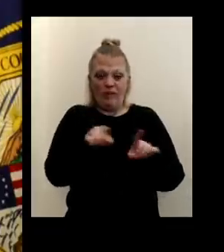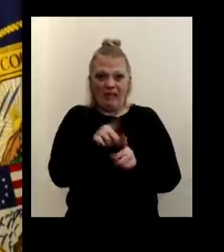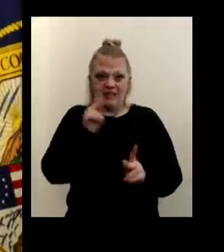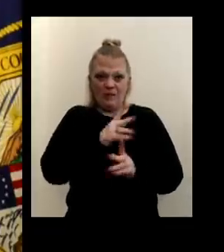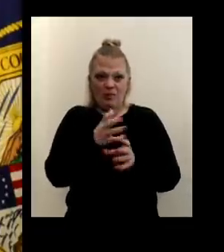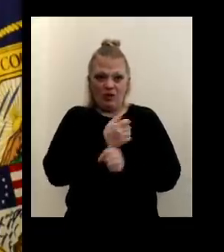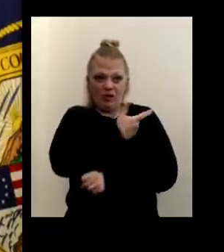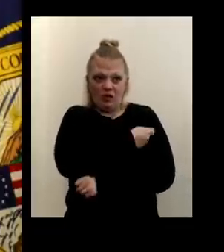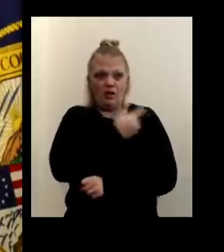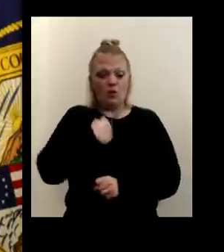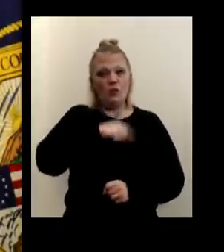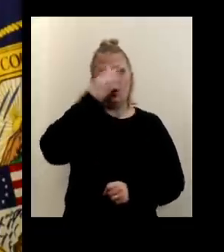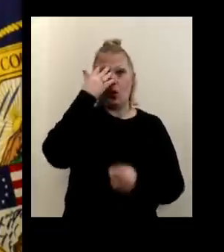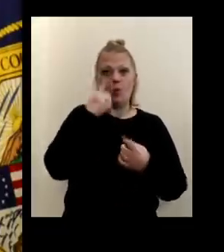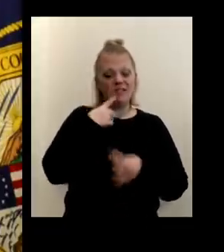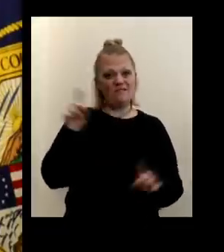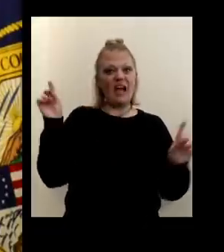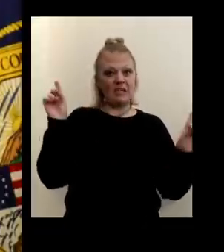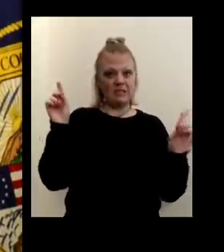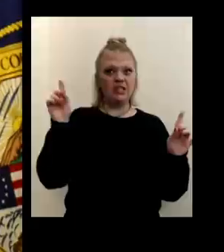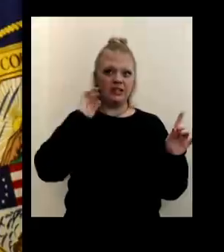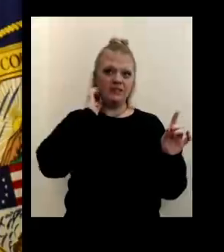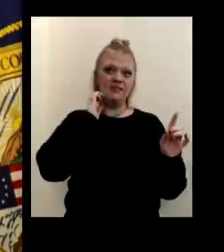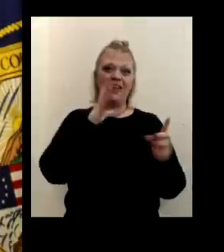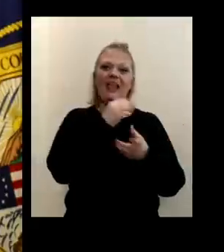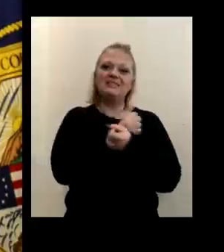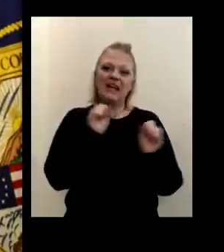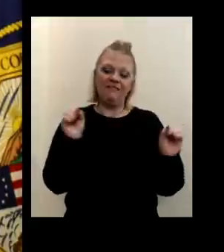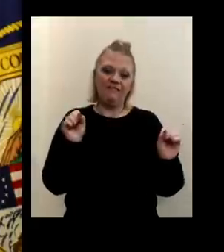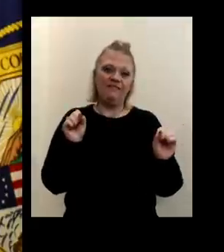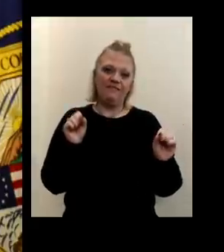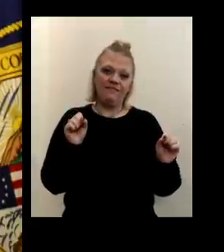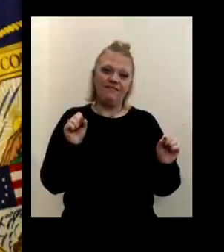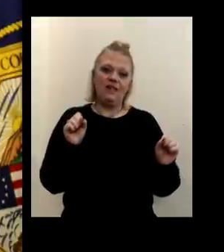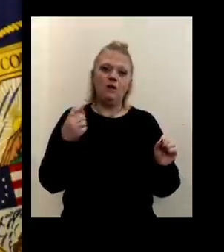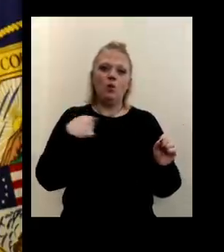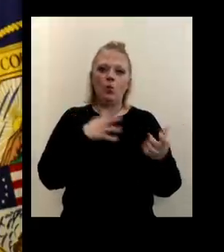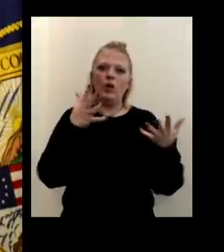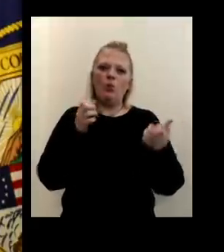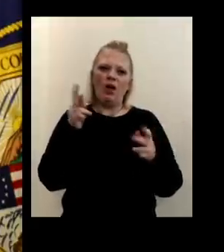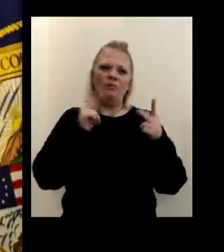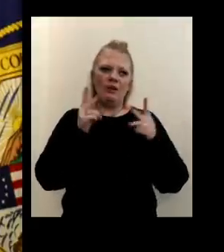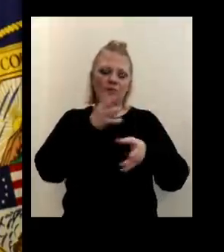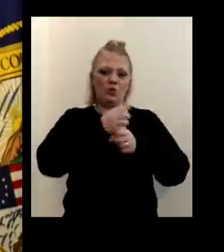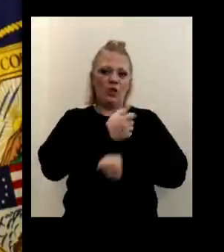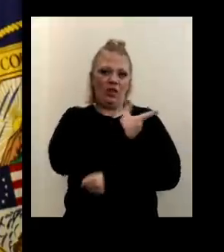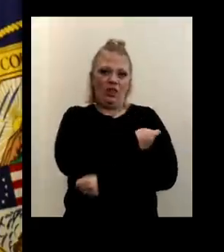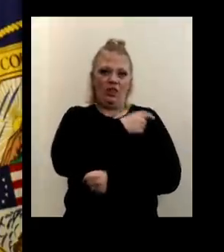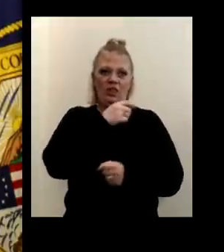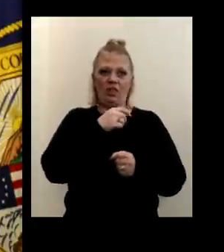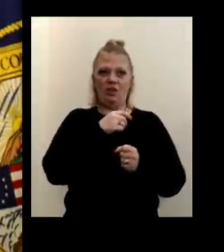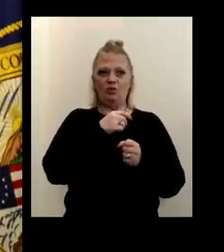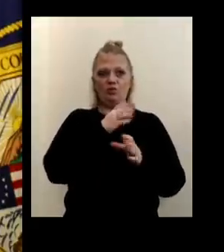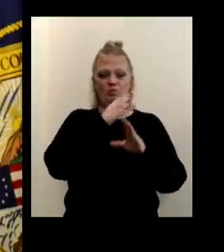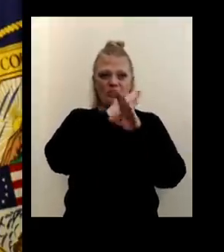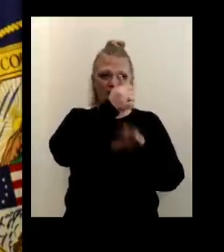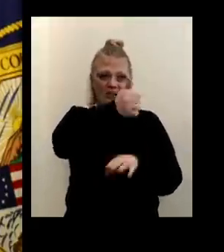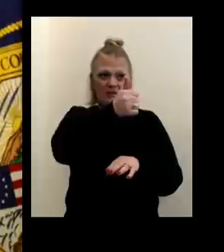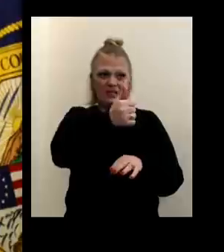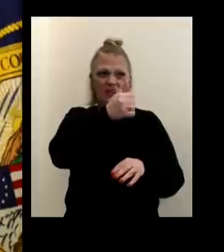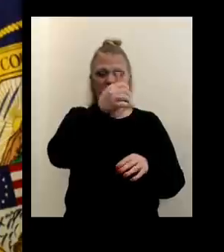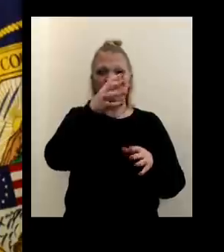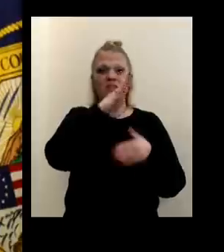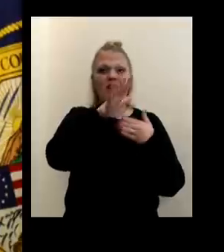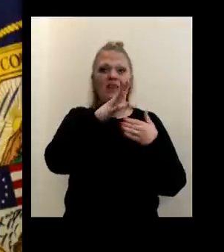is an effective vaccine and we know that these are safe vaccines. So we want people to get immunized to protect themselves and to protect everybody